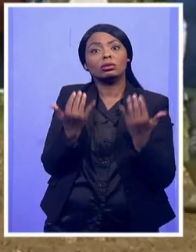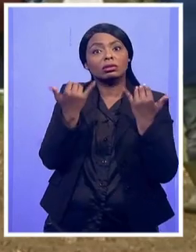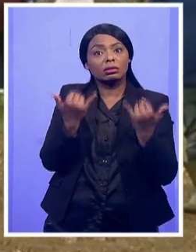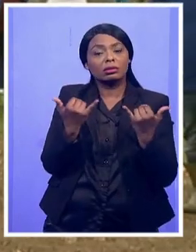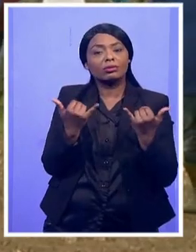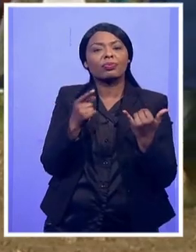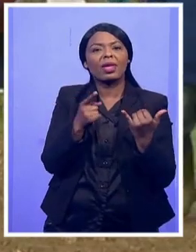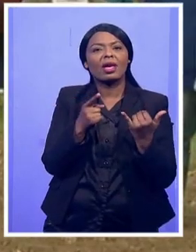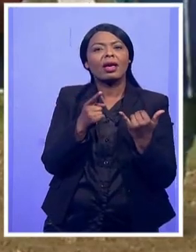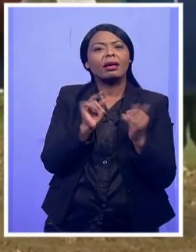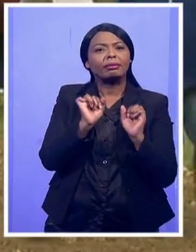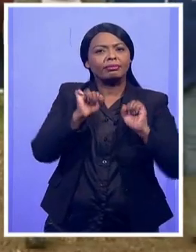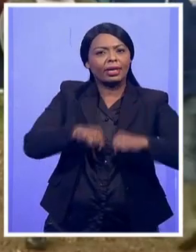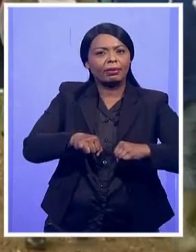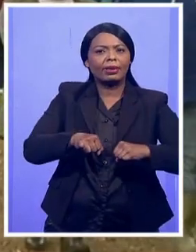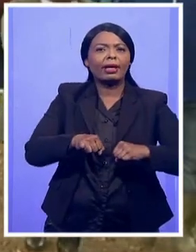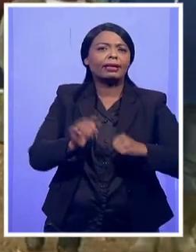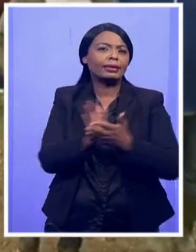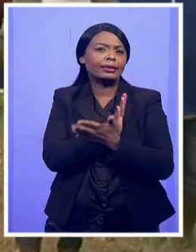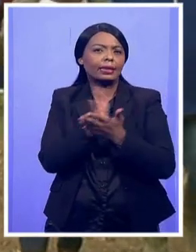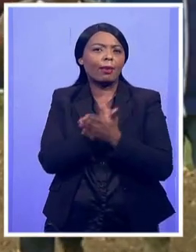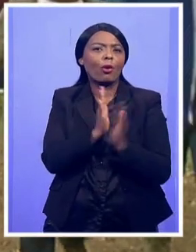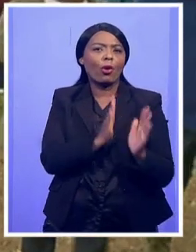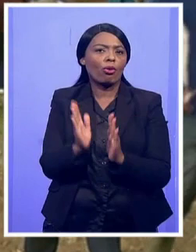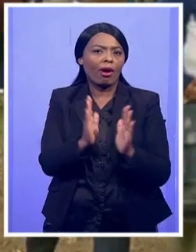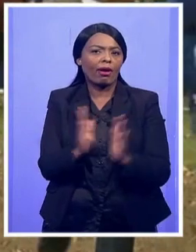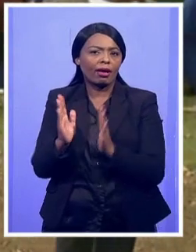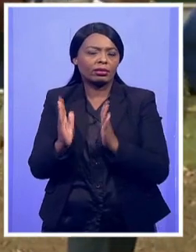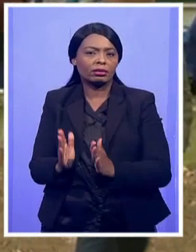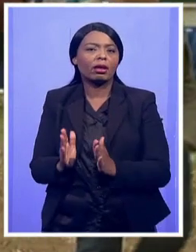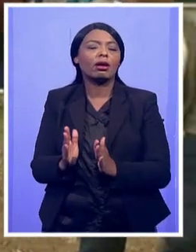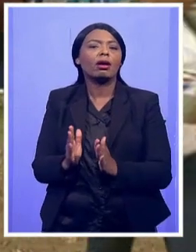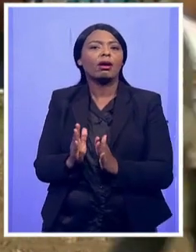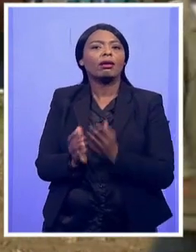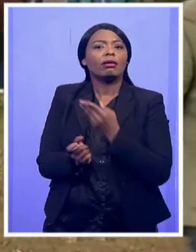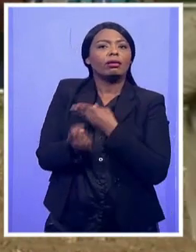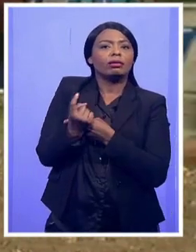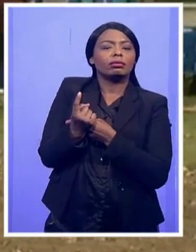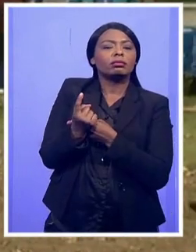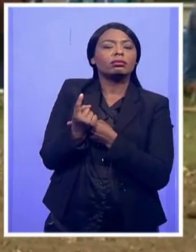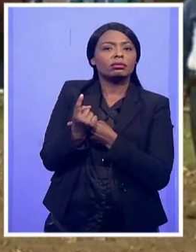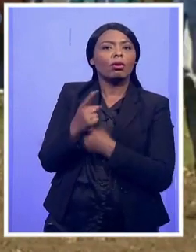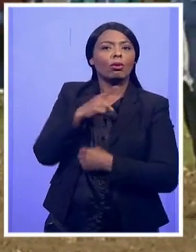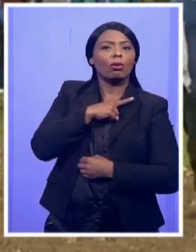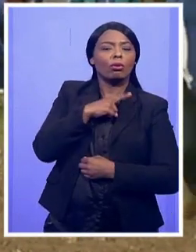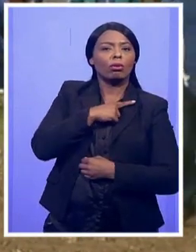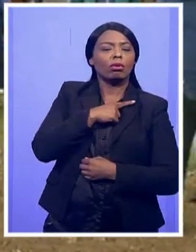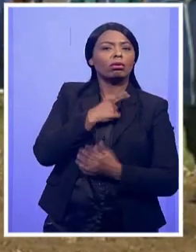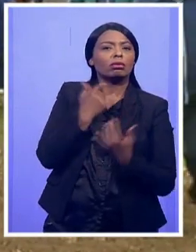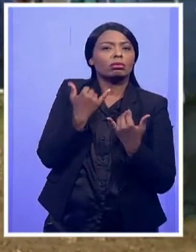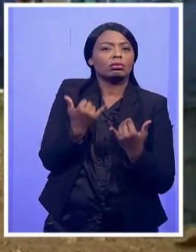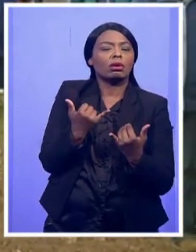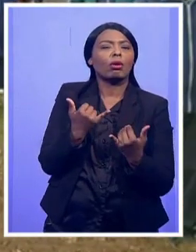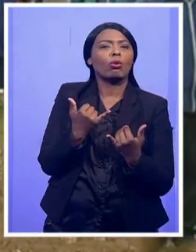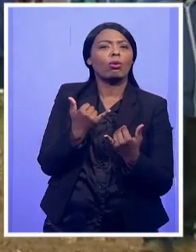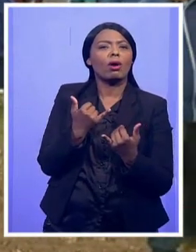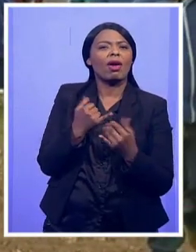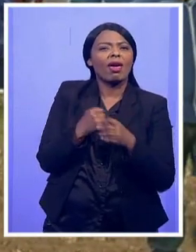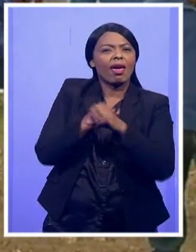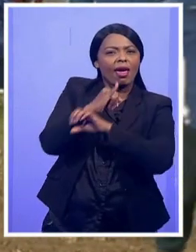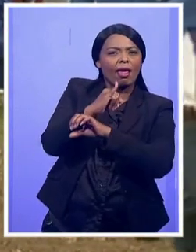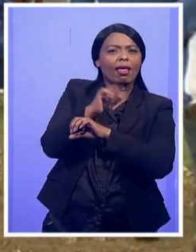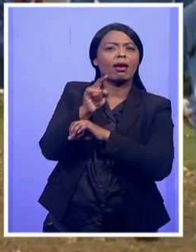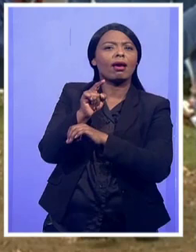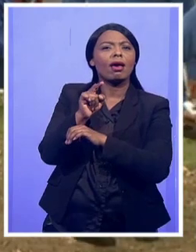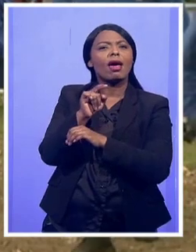an artist himself as well as organizer of this event, Hermann Kleinans. Just a bit earlier on, members